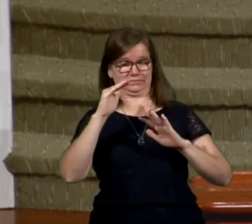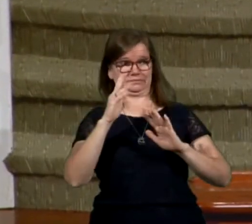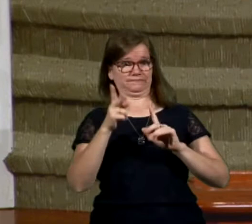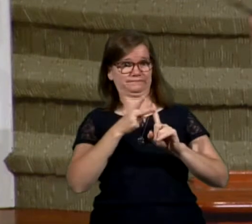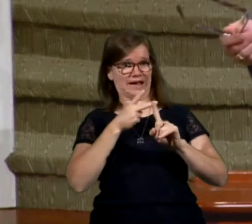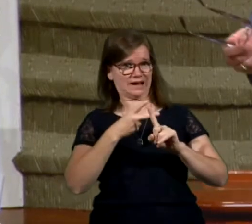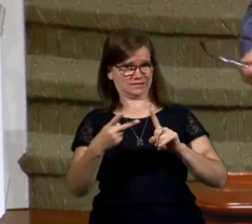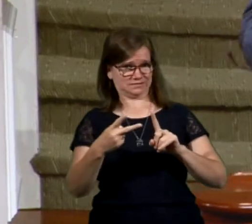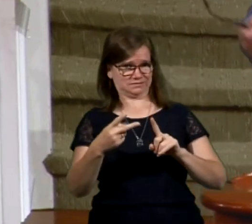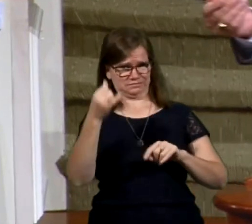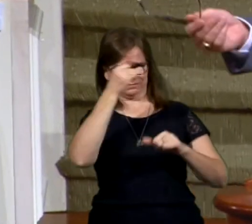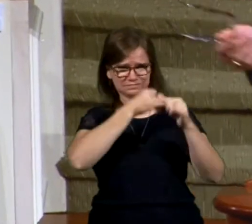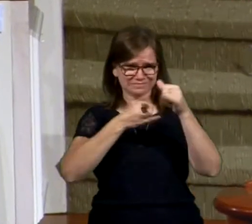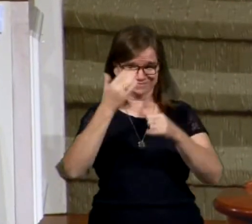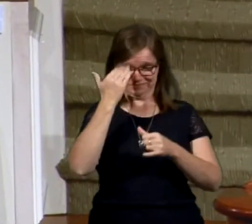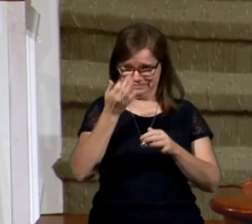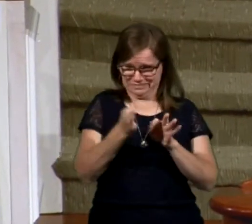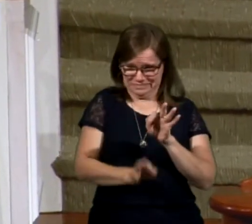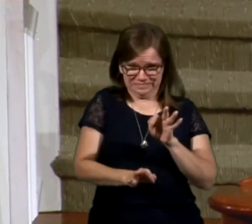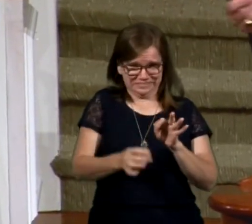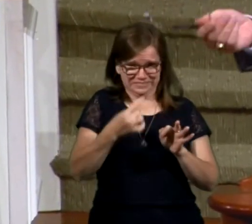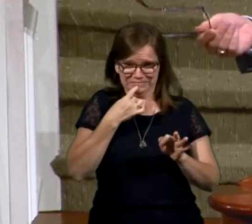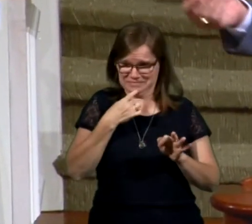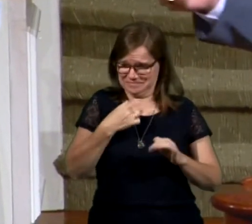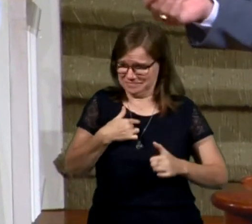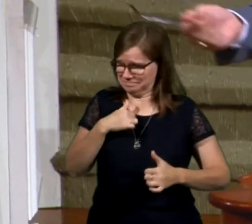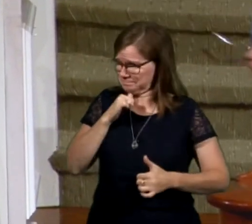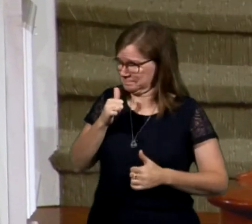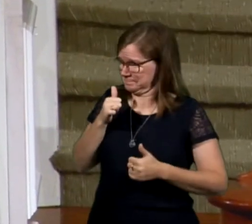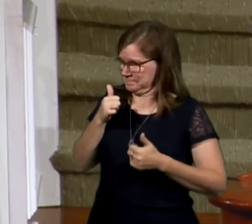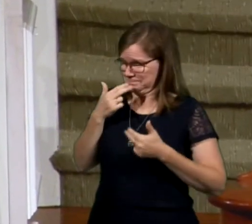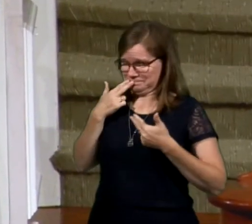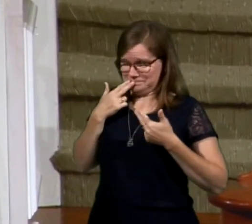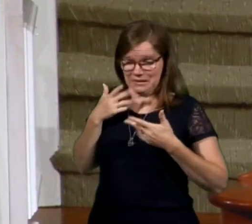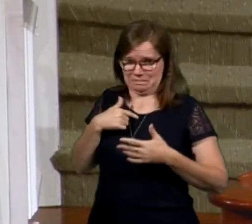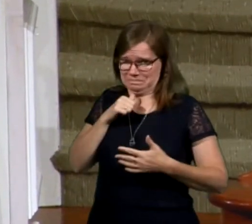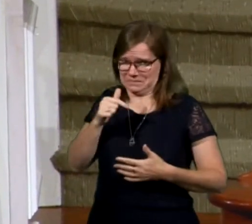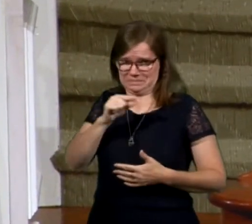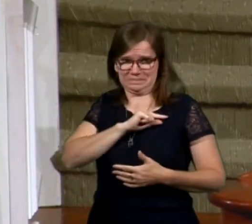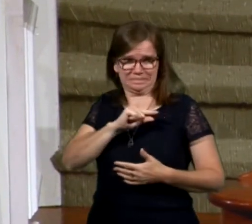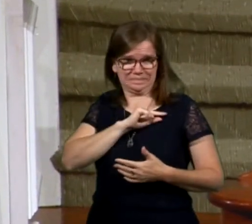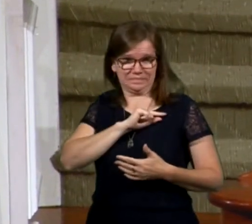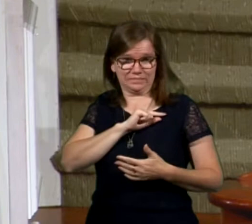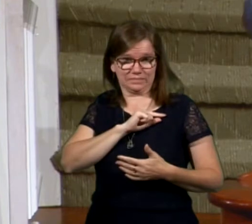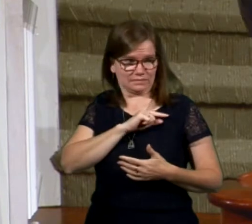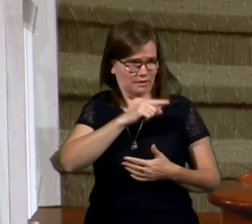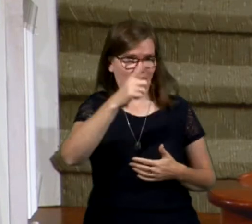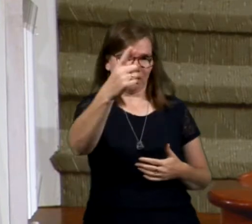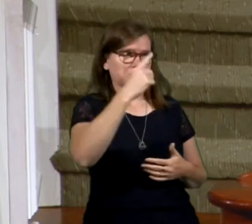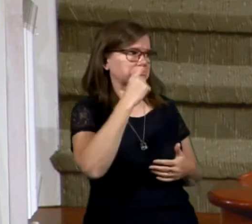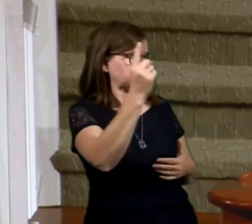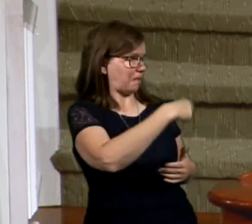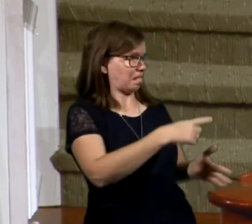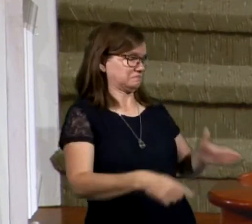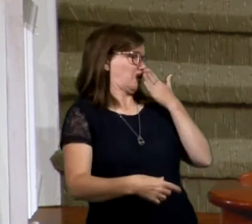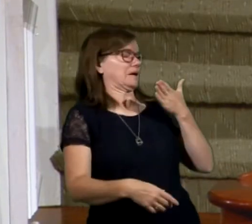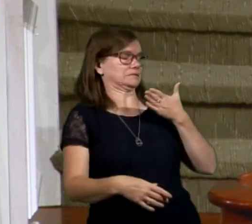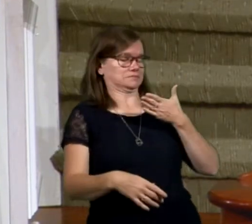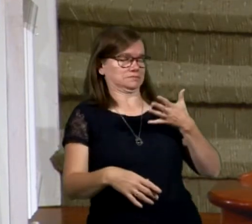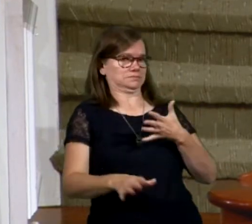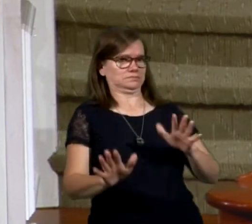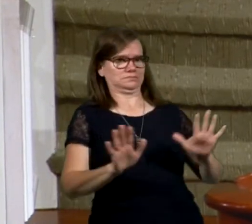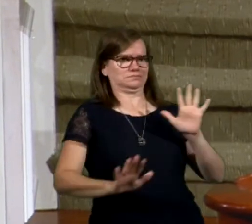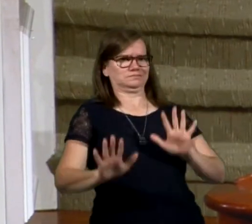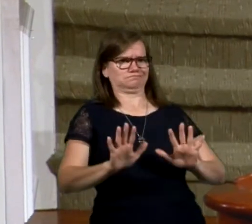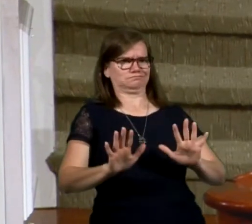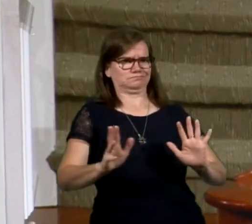because he just said, I've lived in conscience between God and man. I've got a clean conscience. And then smack that guy. Whack. Look